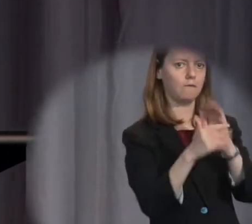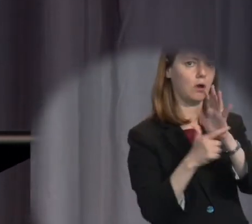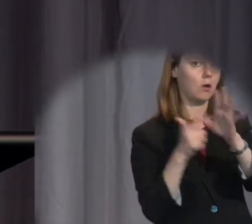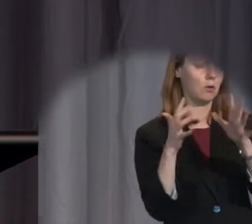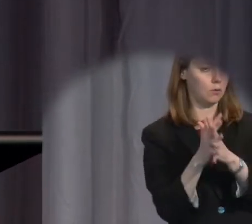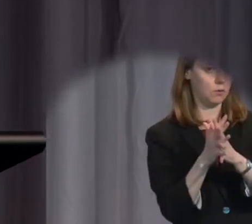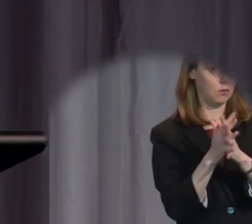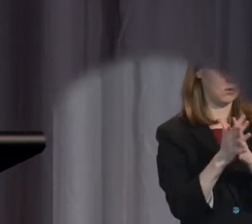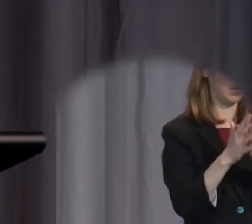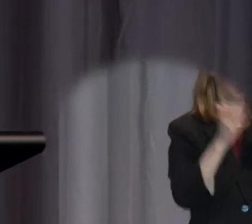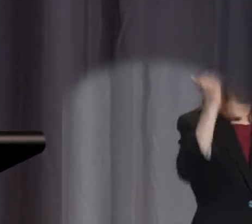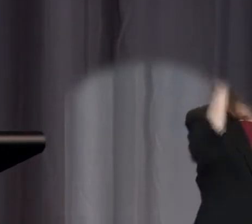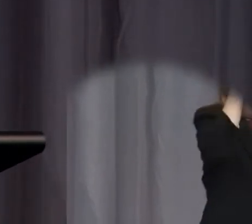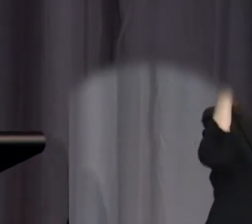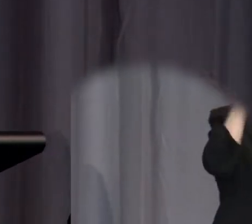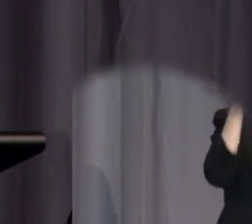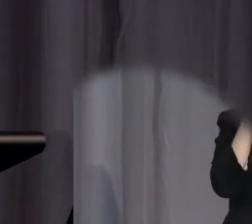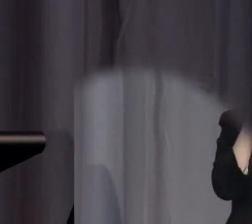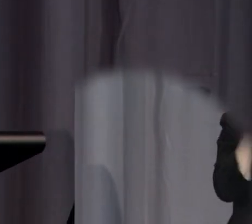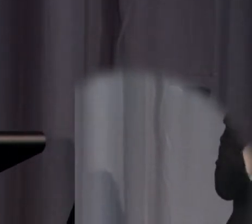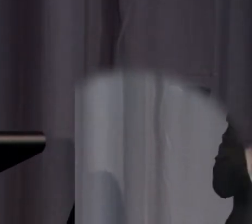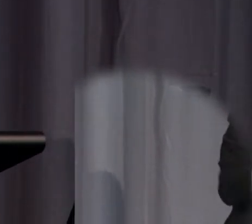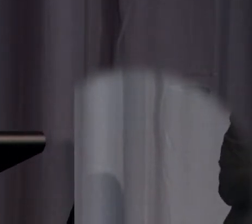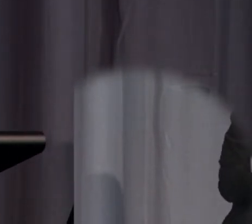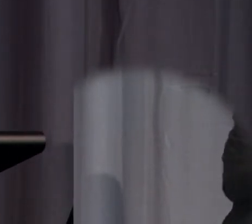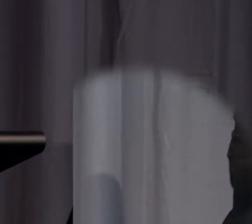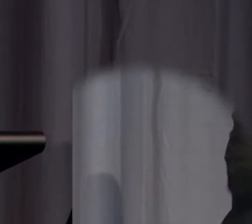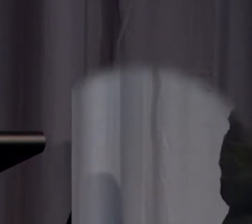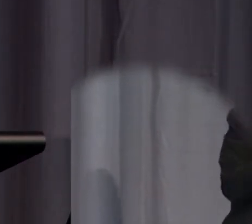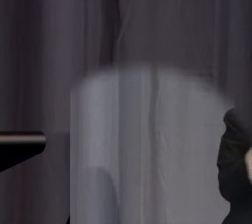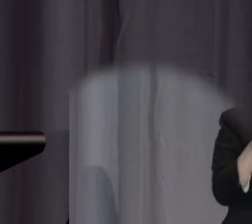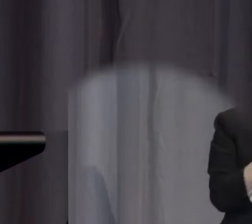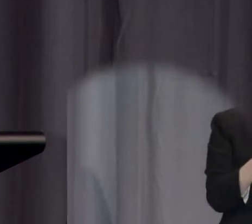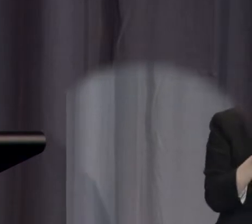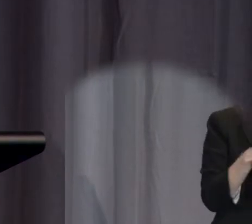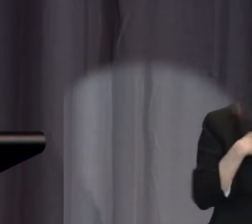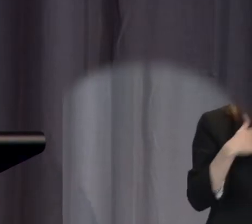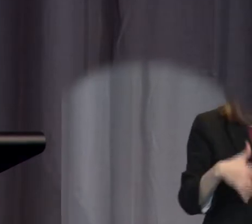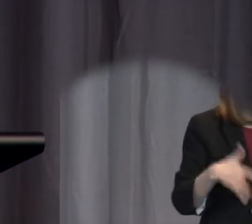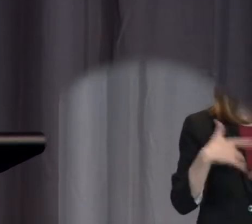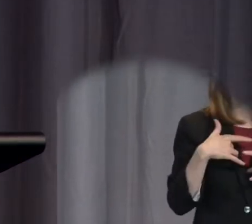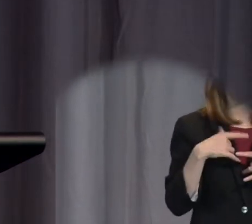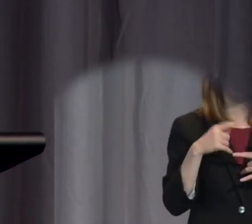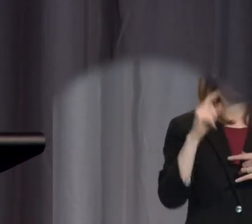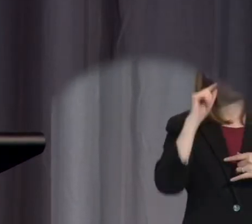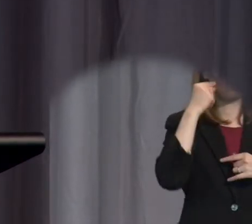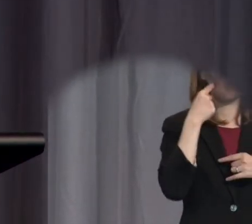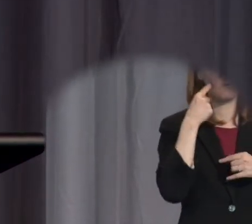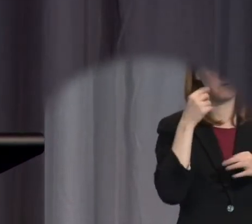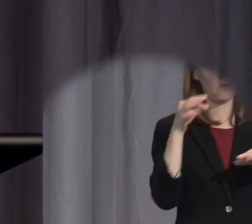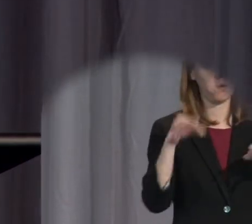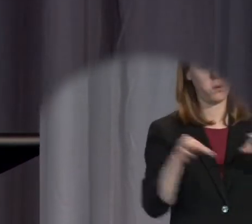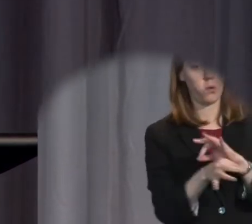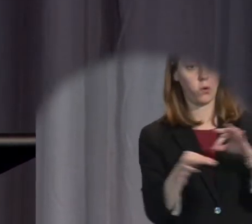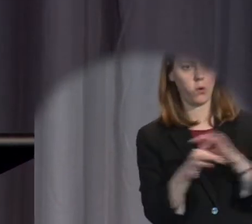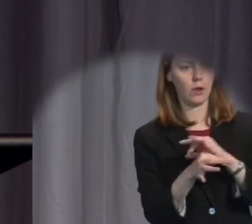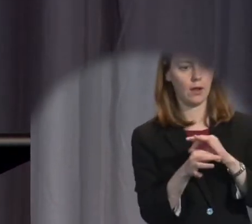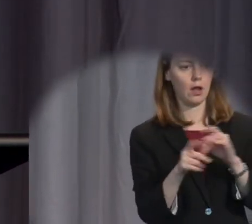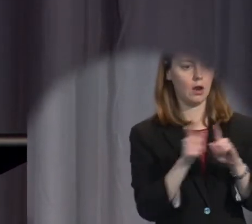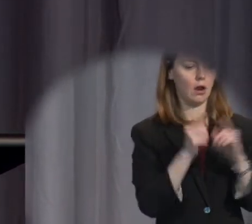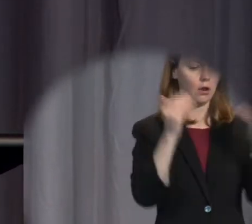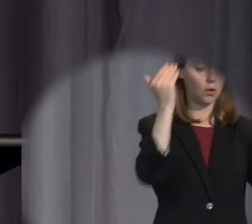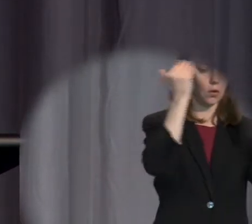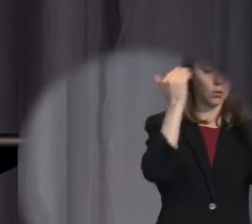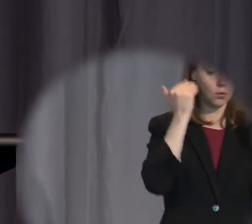But I fear that it's not understood, and indeed, in my view, deliberately distorted, that an independent judiciary